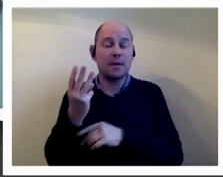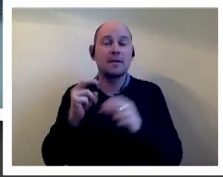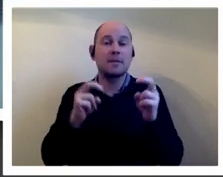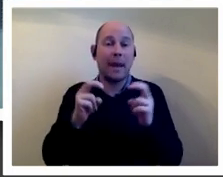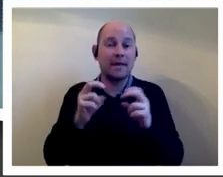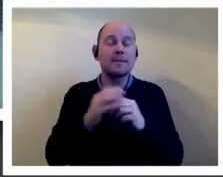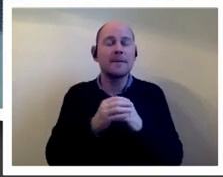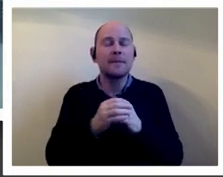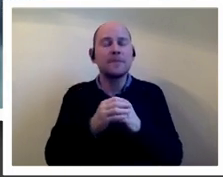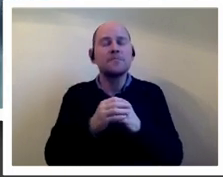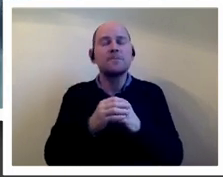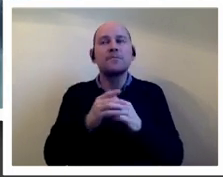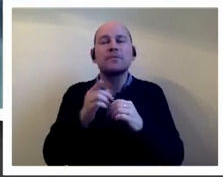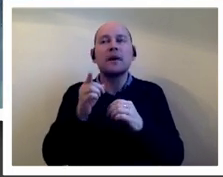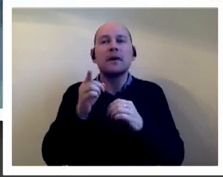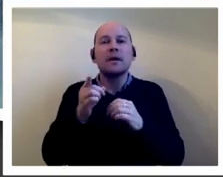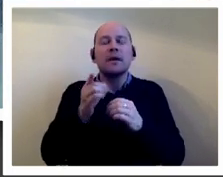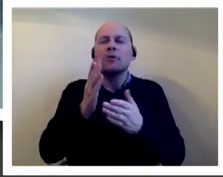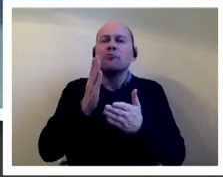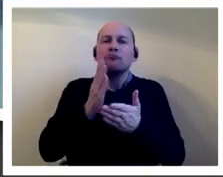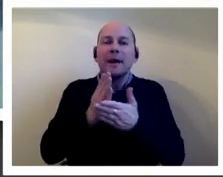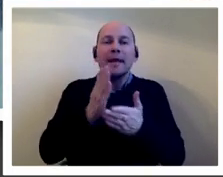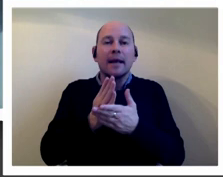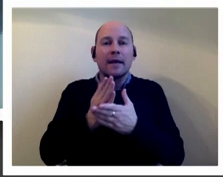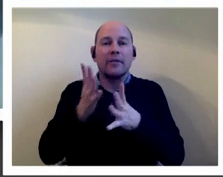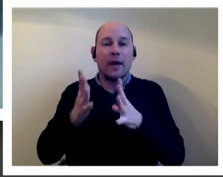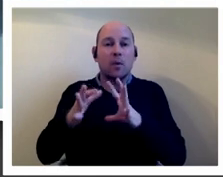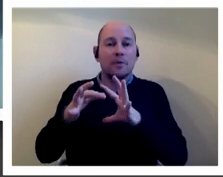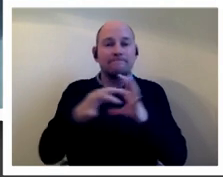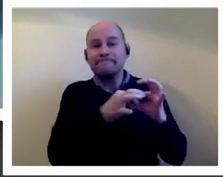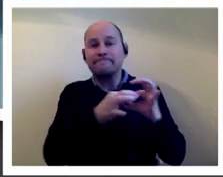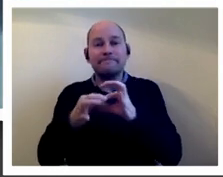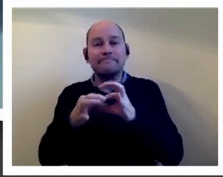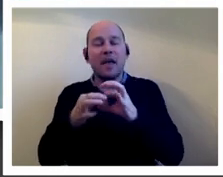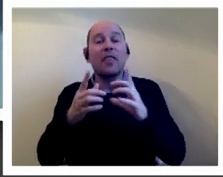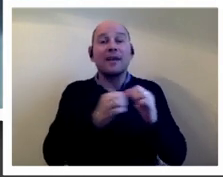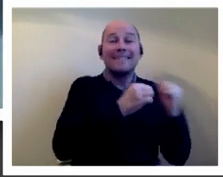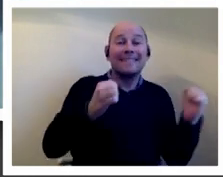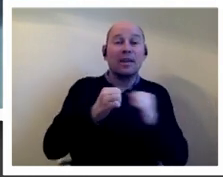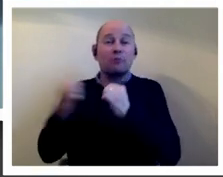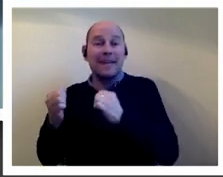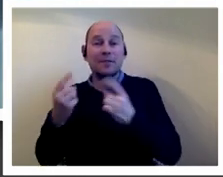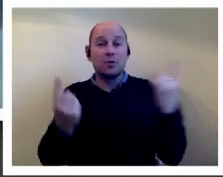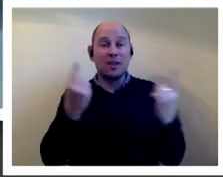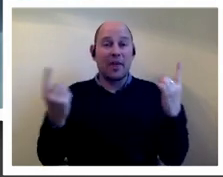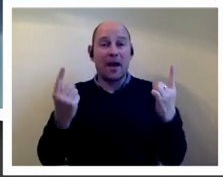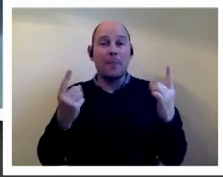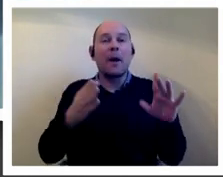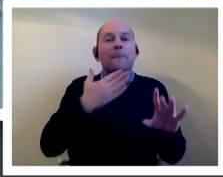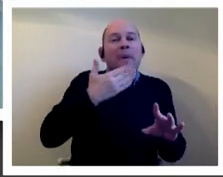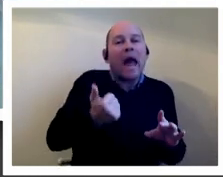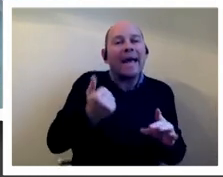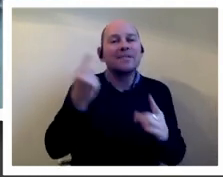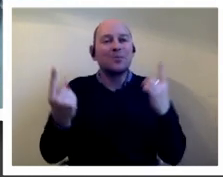it's they're both incredibly polite to each other even though they're really disagreeing one another they're so well mannered and the and the women who